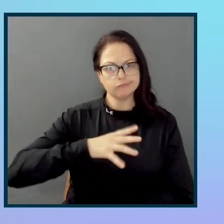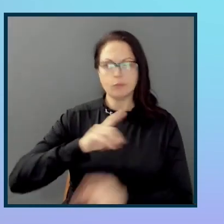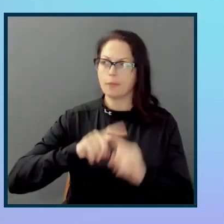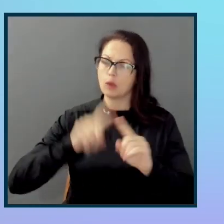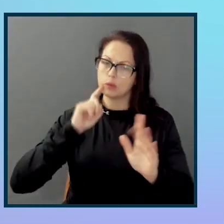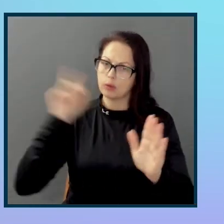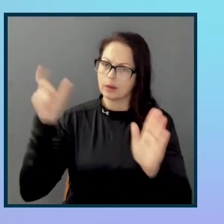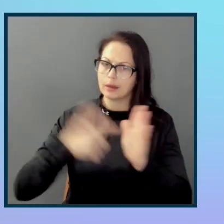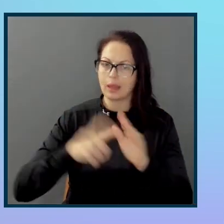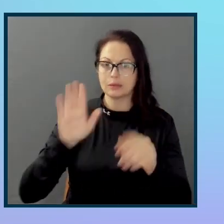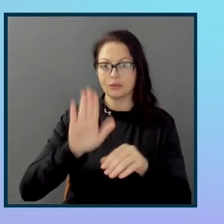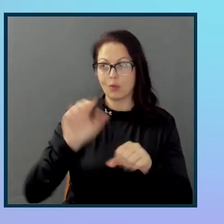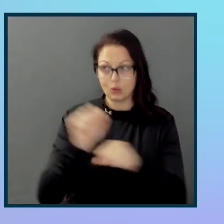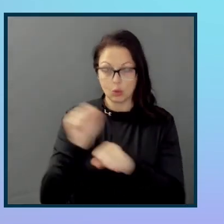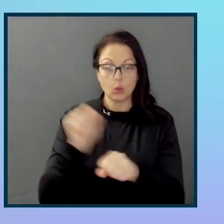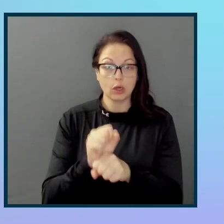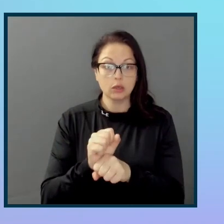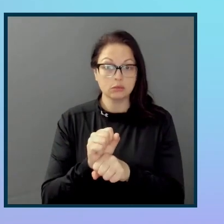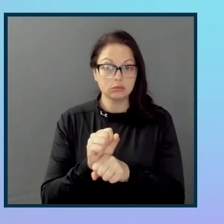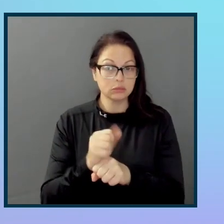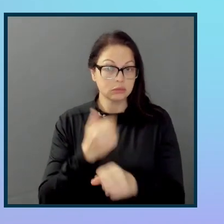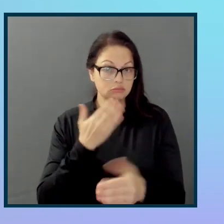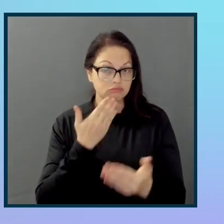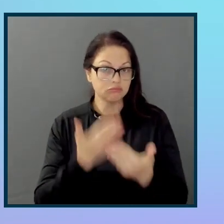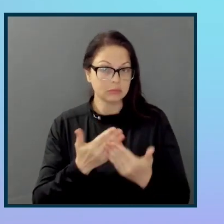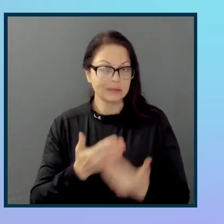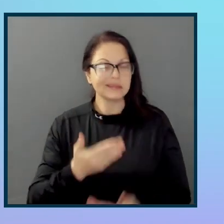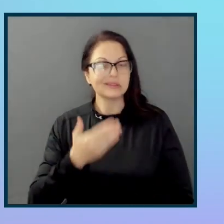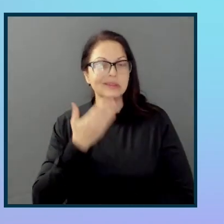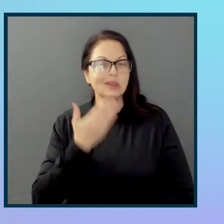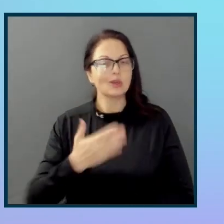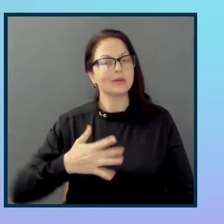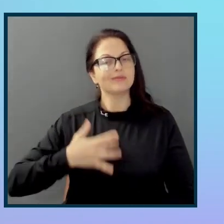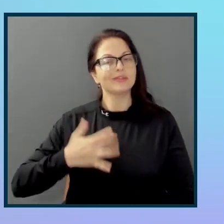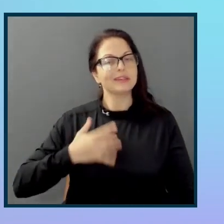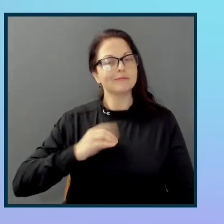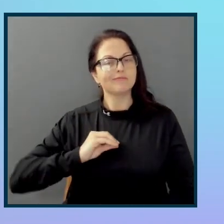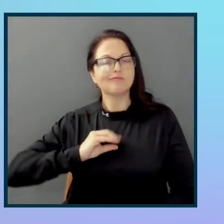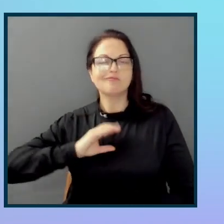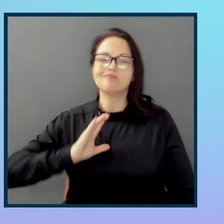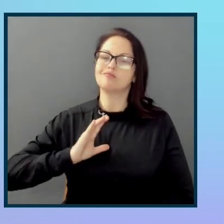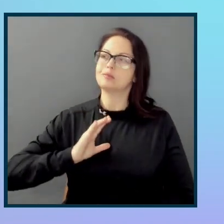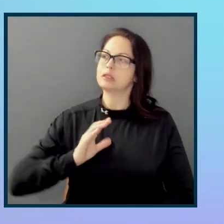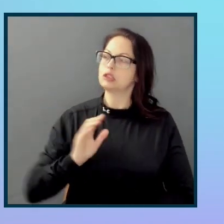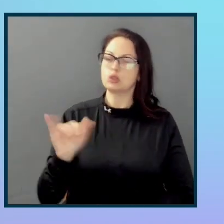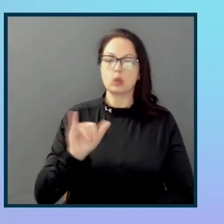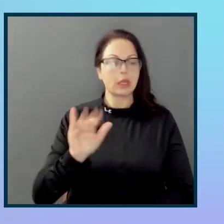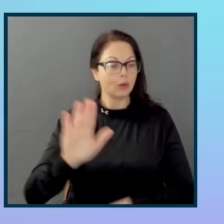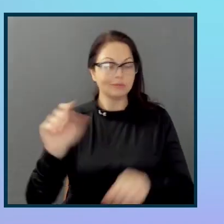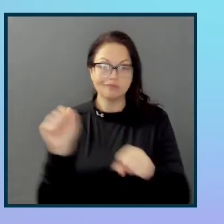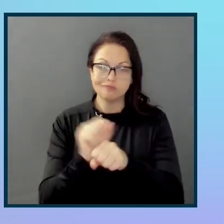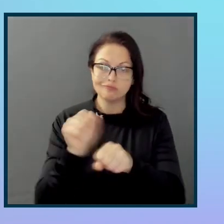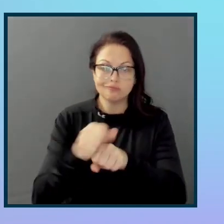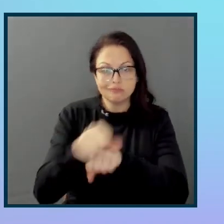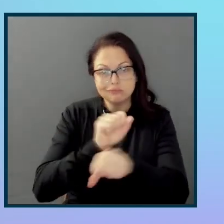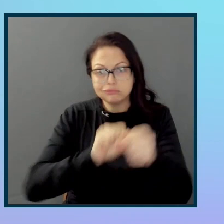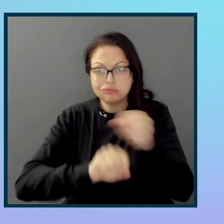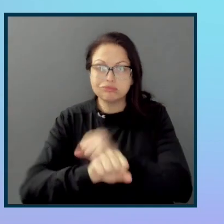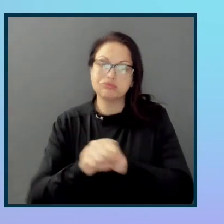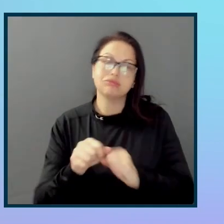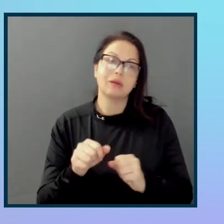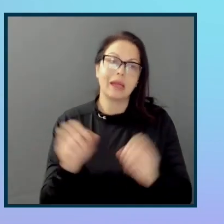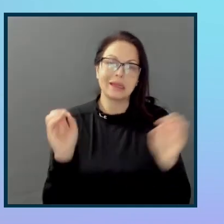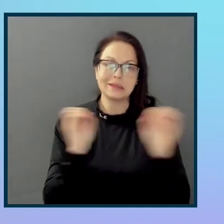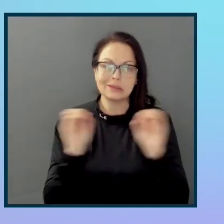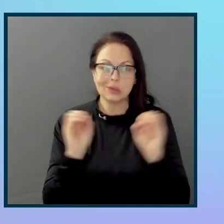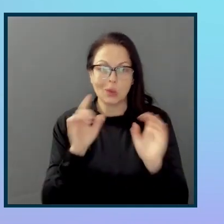you're doing. It can be hard sort of doing a lot of this work and feeling like you're doing it in silence. So having your colleagues just